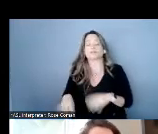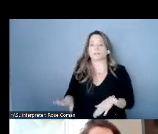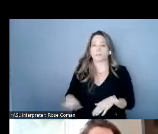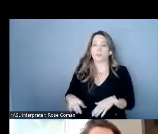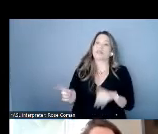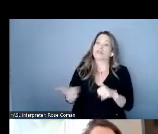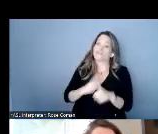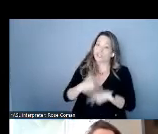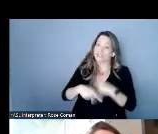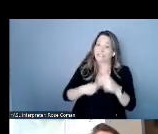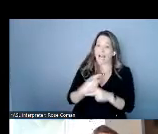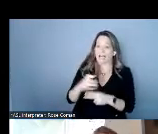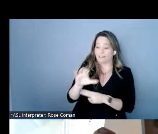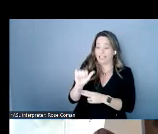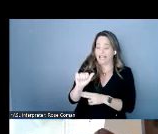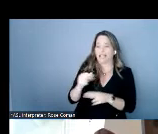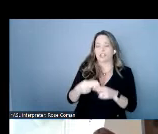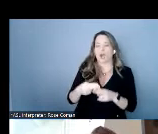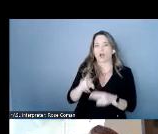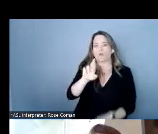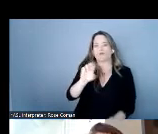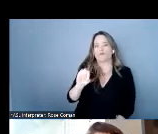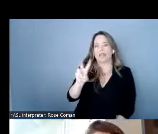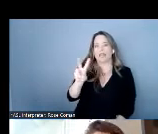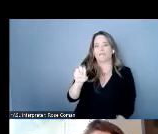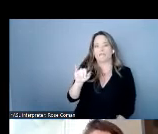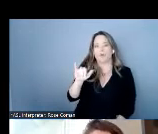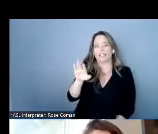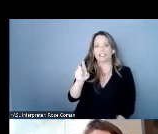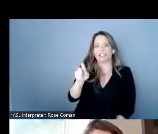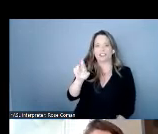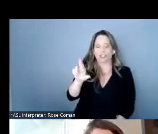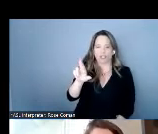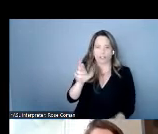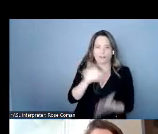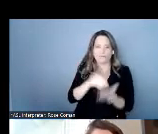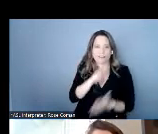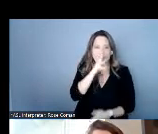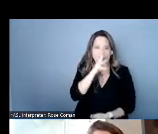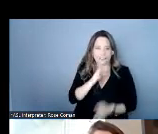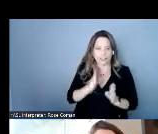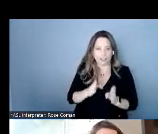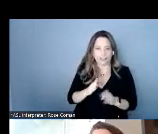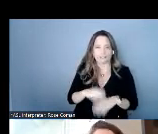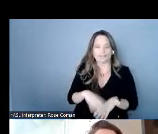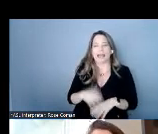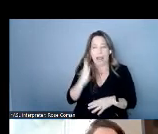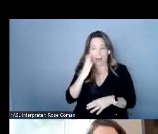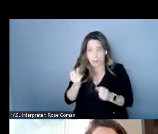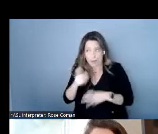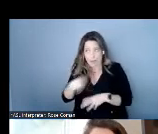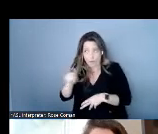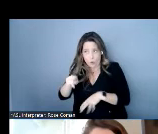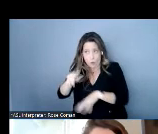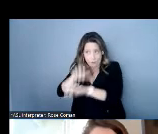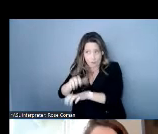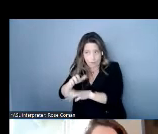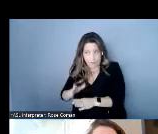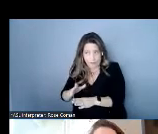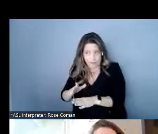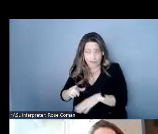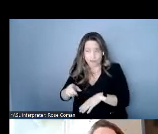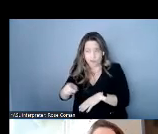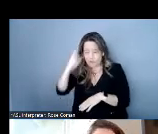a revoicer and i know what a lot of you are thinking if you're in the steno industry no it is not a voice writer